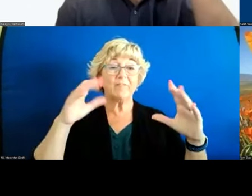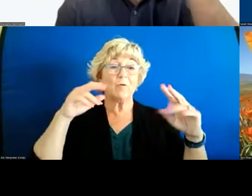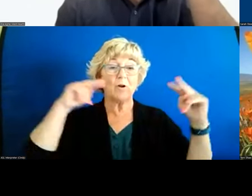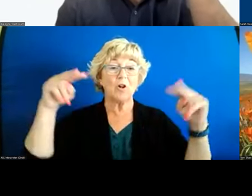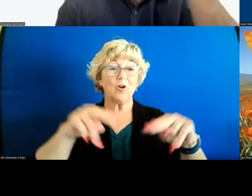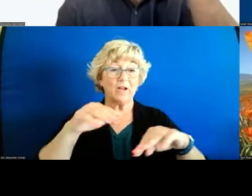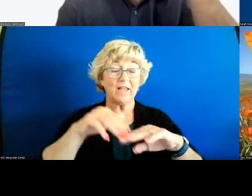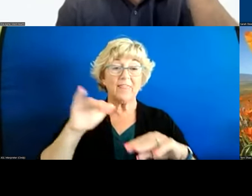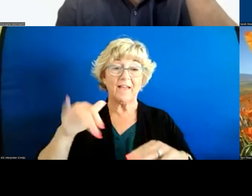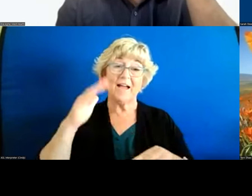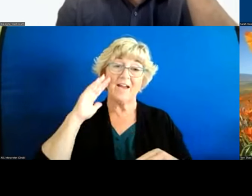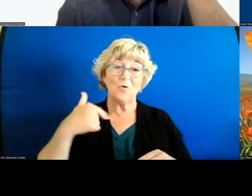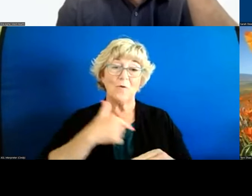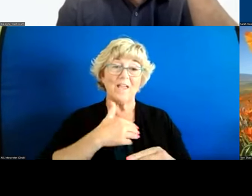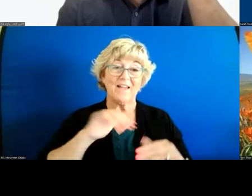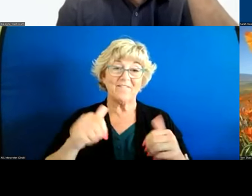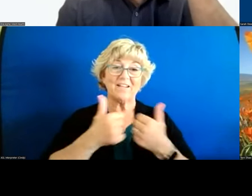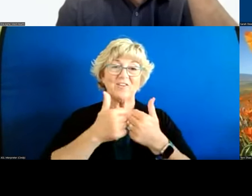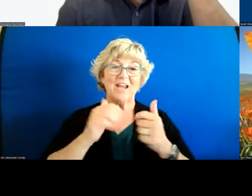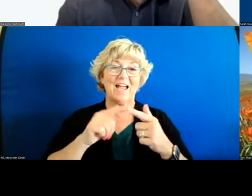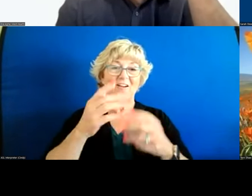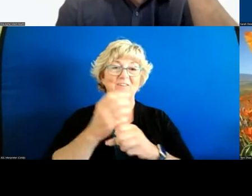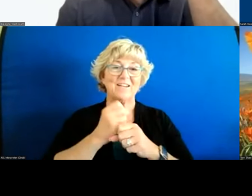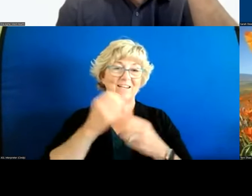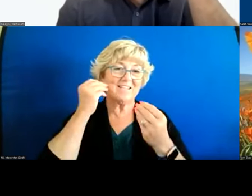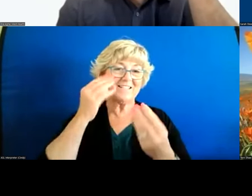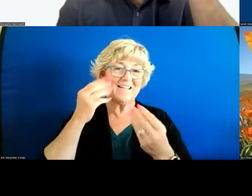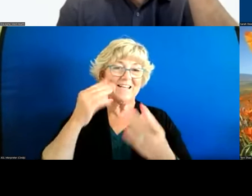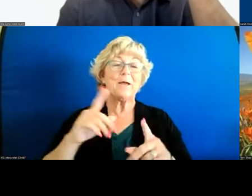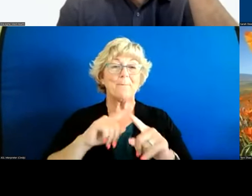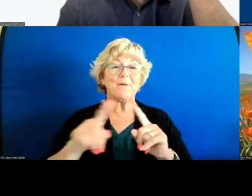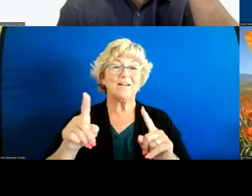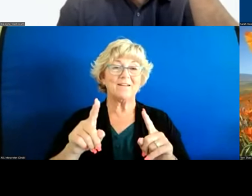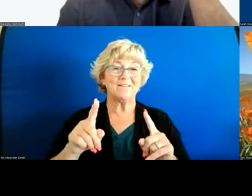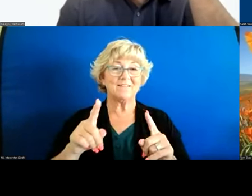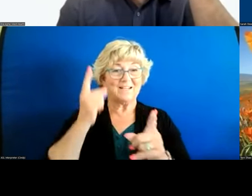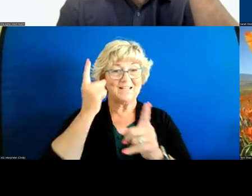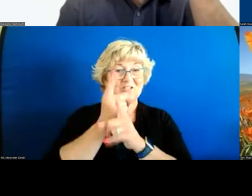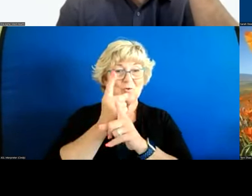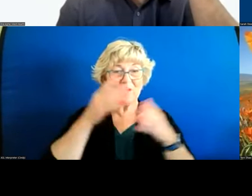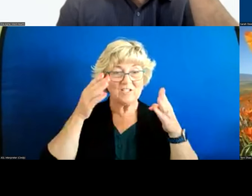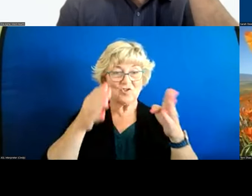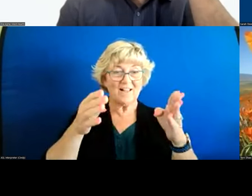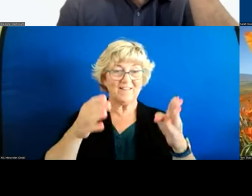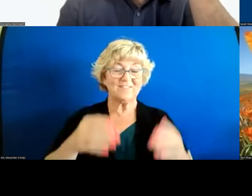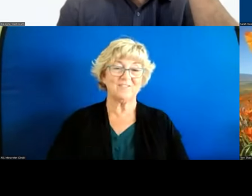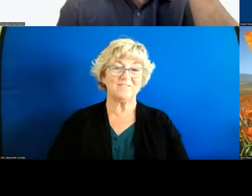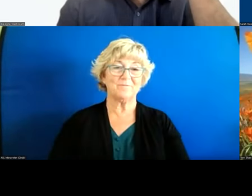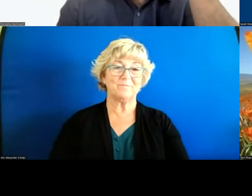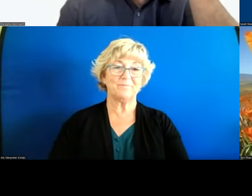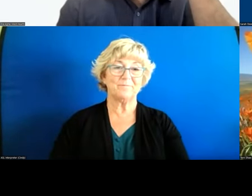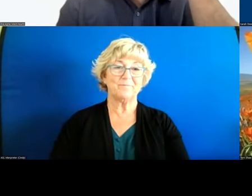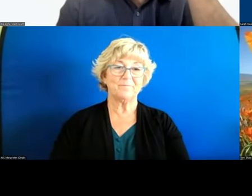and i i know we have challenges about how to capture data and all of that but at least it's the right challenge yeah